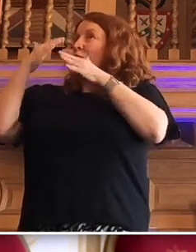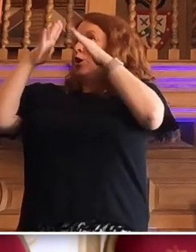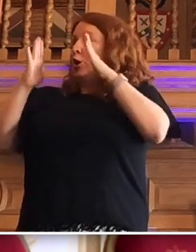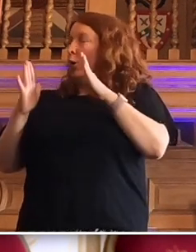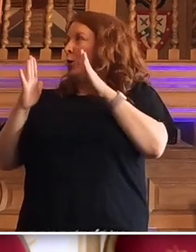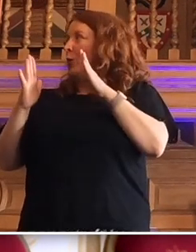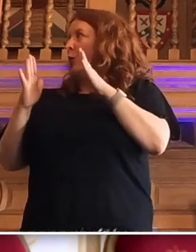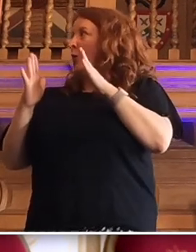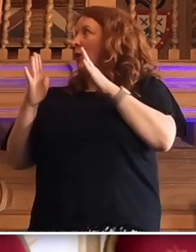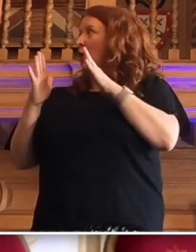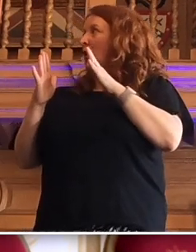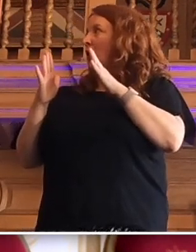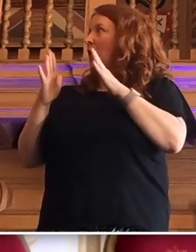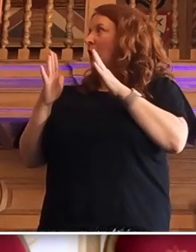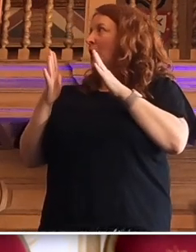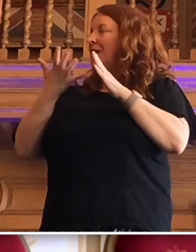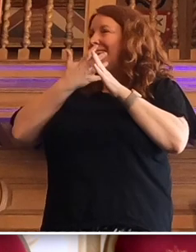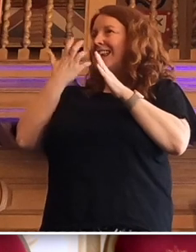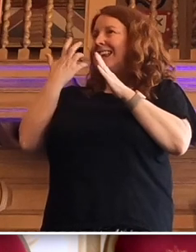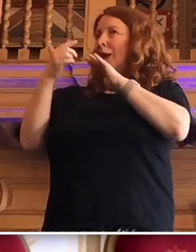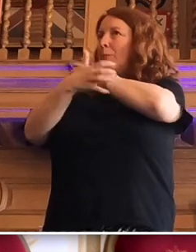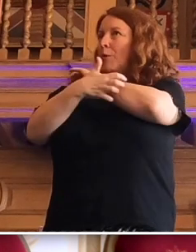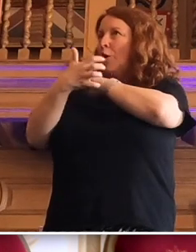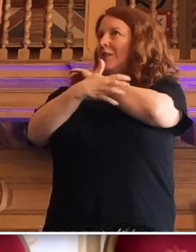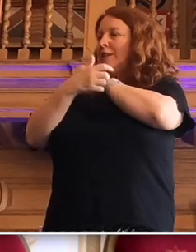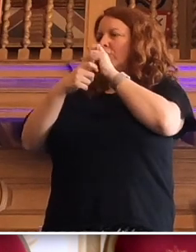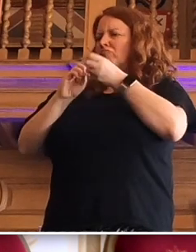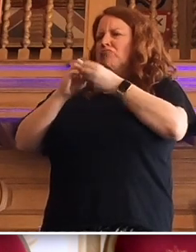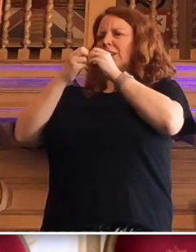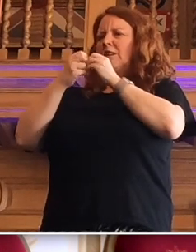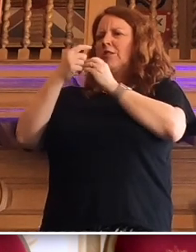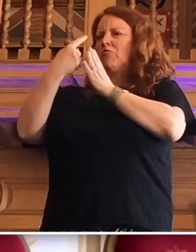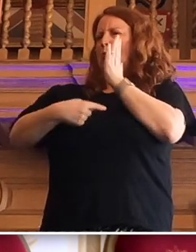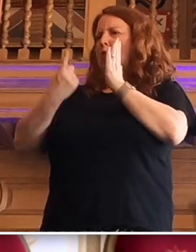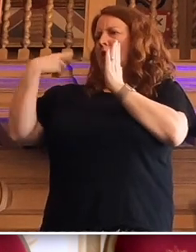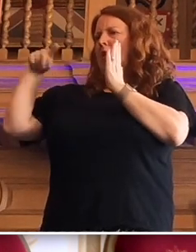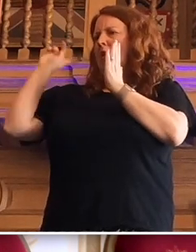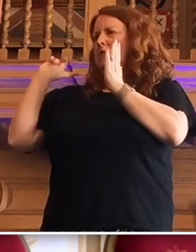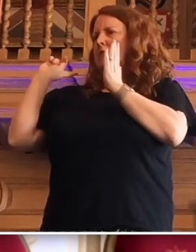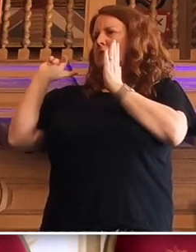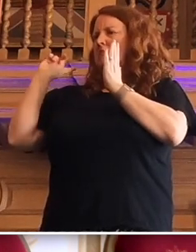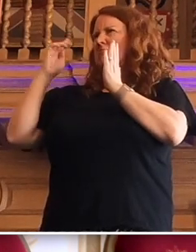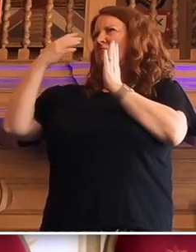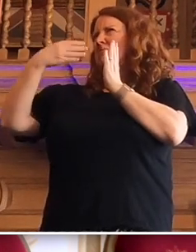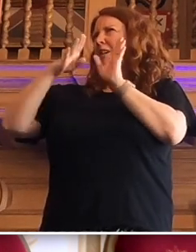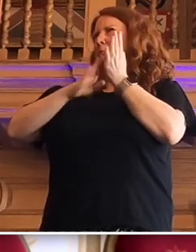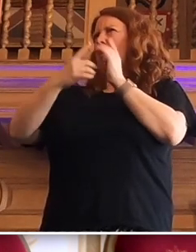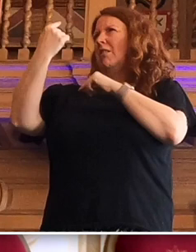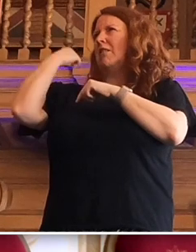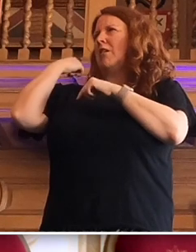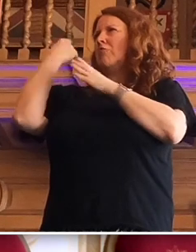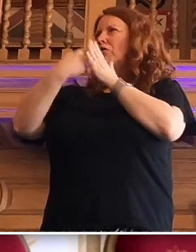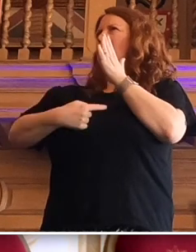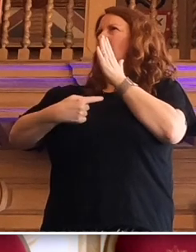and fuel poverty. We produced a report last year, nine months ago, another